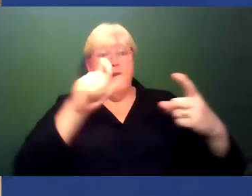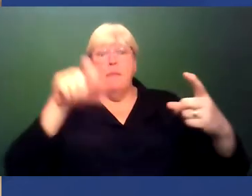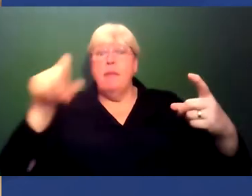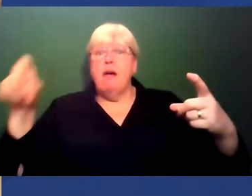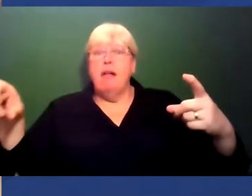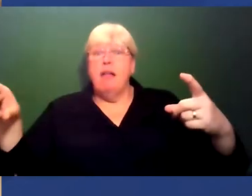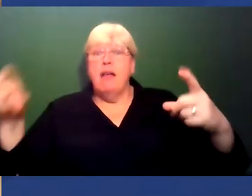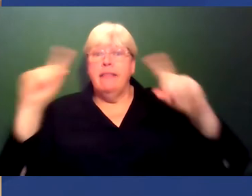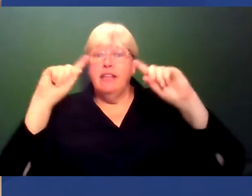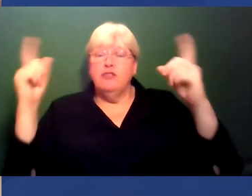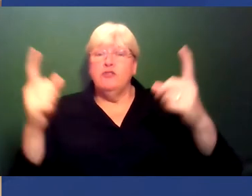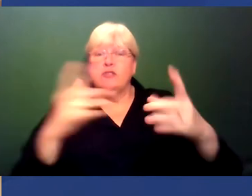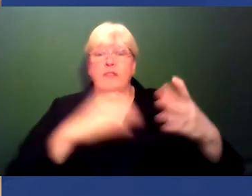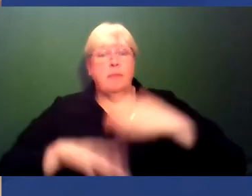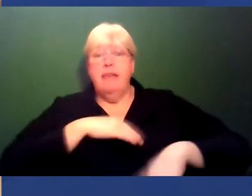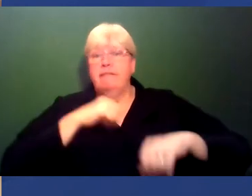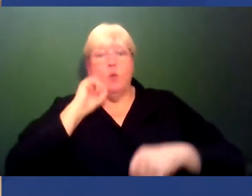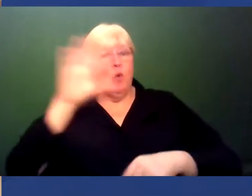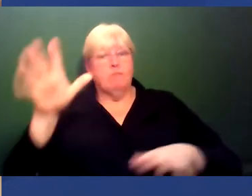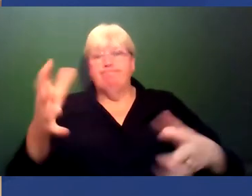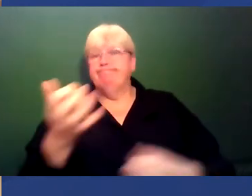institution that that behaviour will not be tolerated.